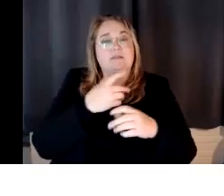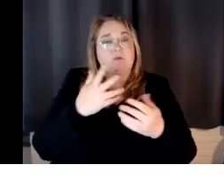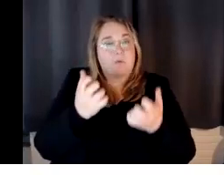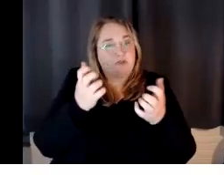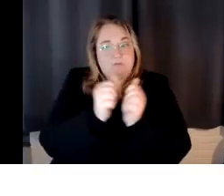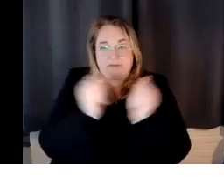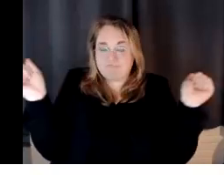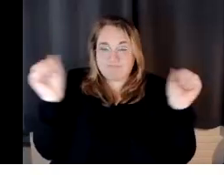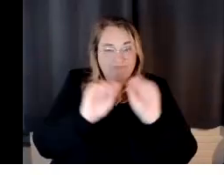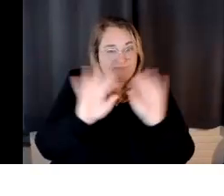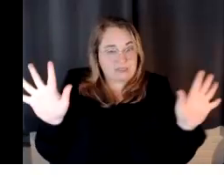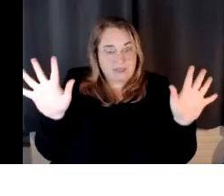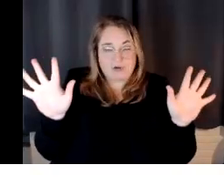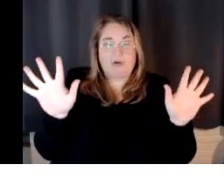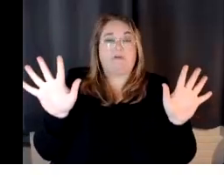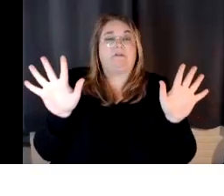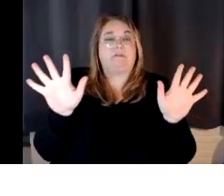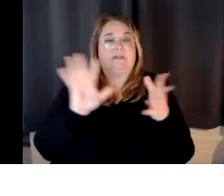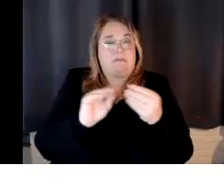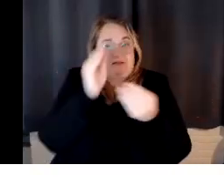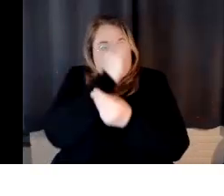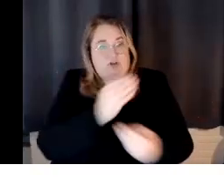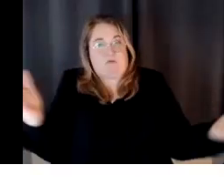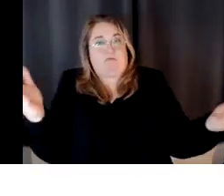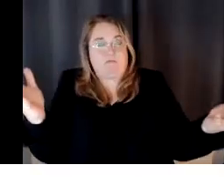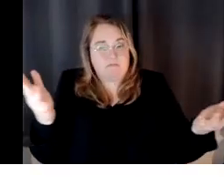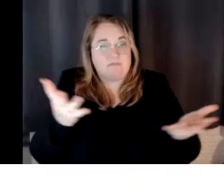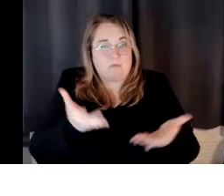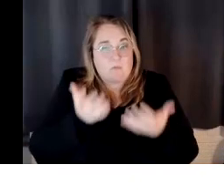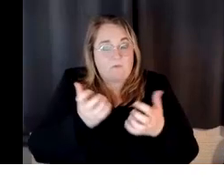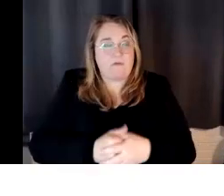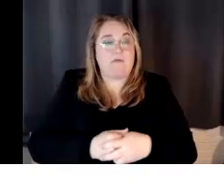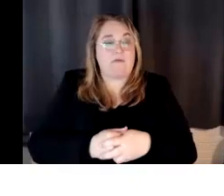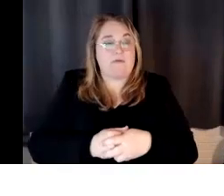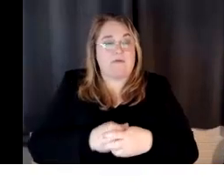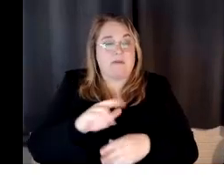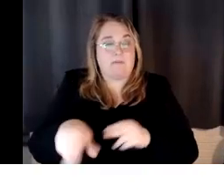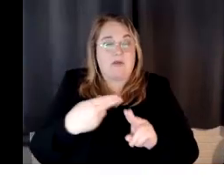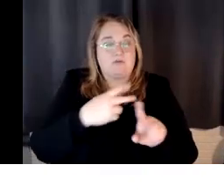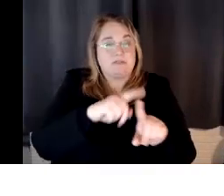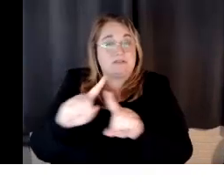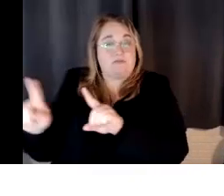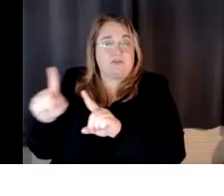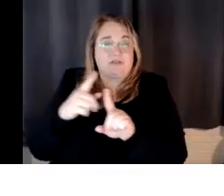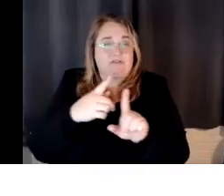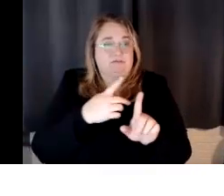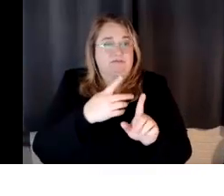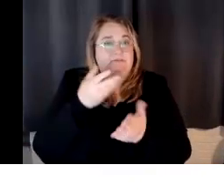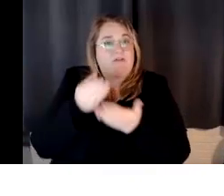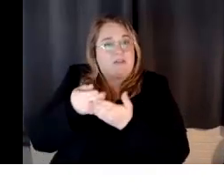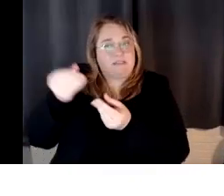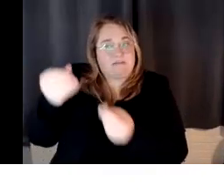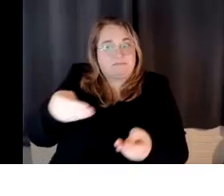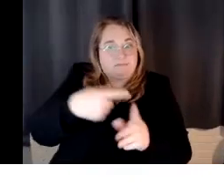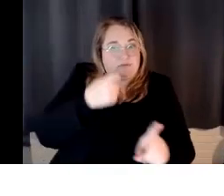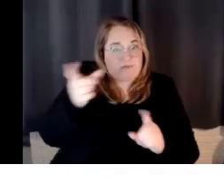really get the message out there, um, about the different, um, sources of funding that we have and,